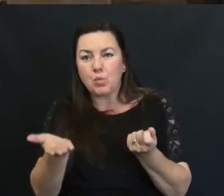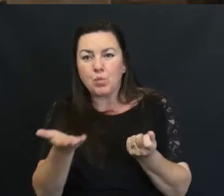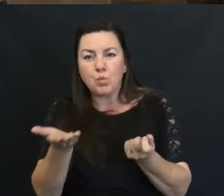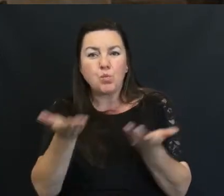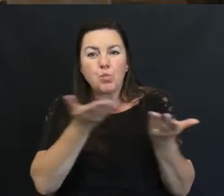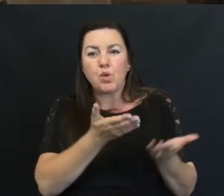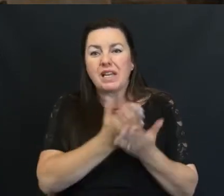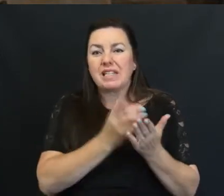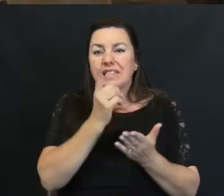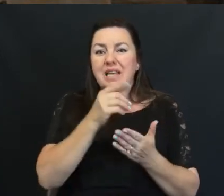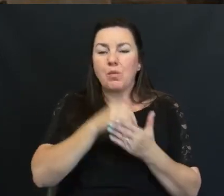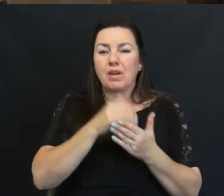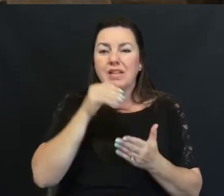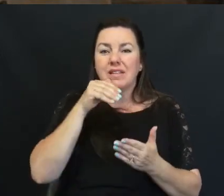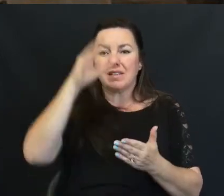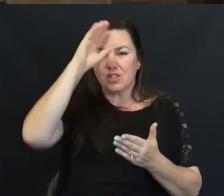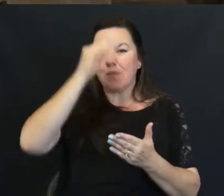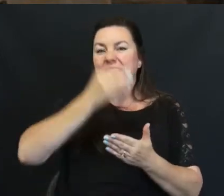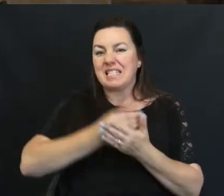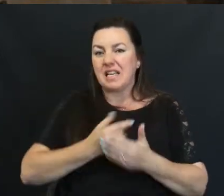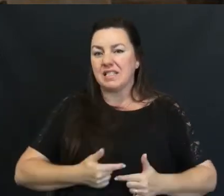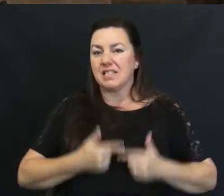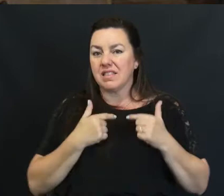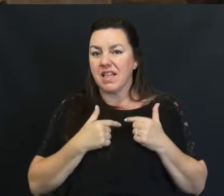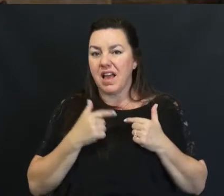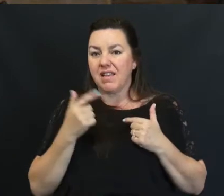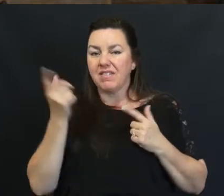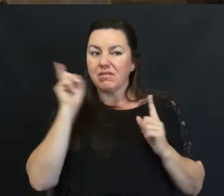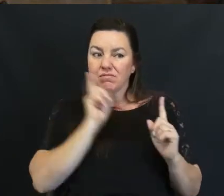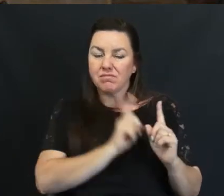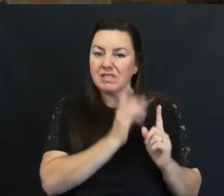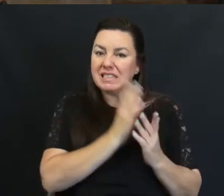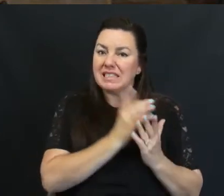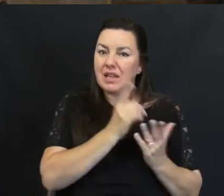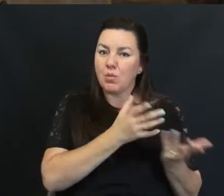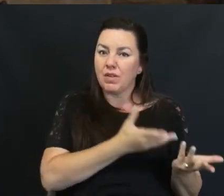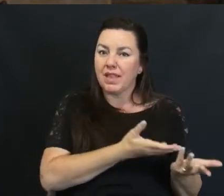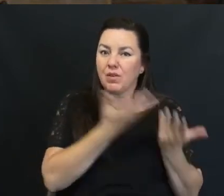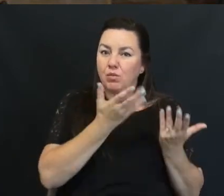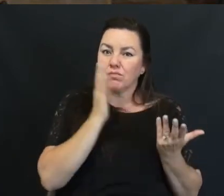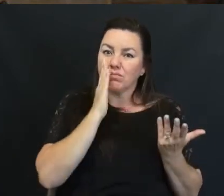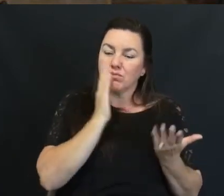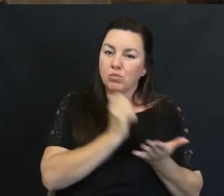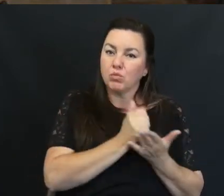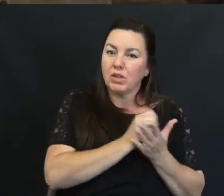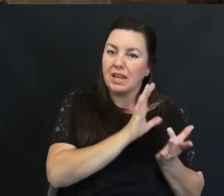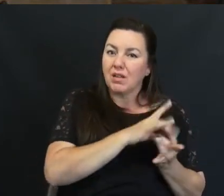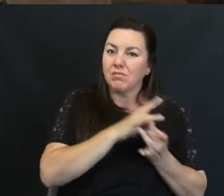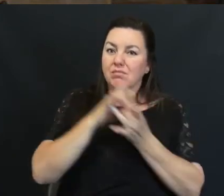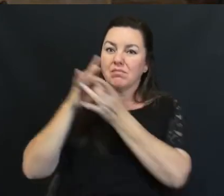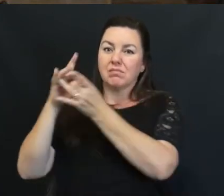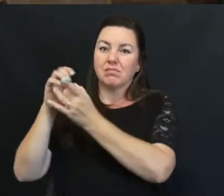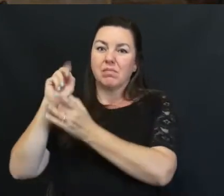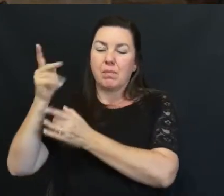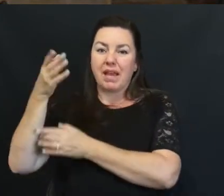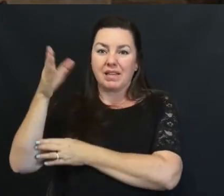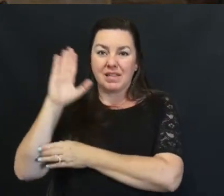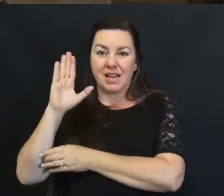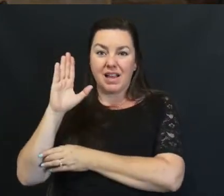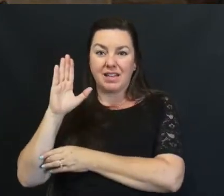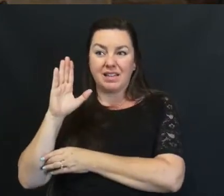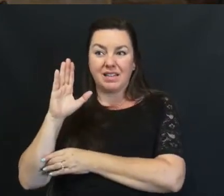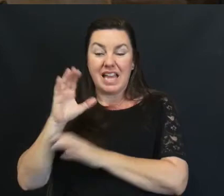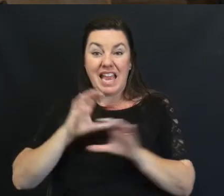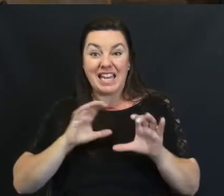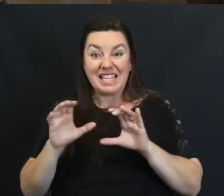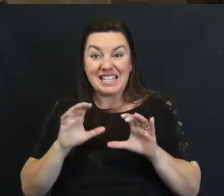Into my son's life That would bring him Back into a relationship And he did He's now